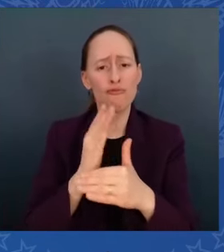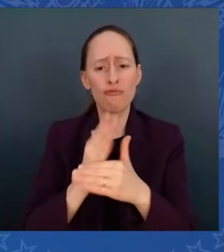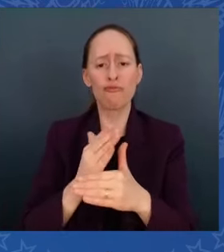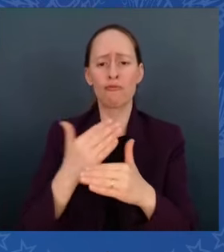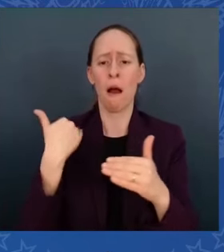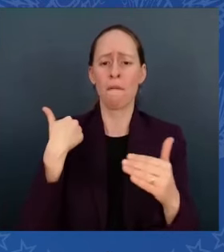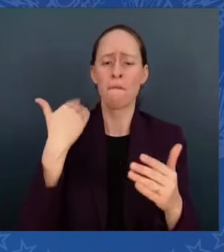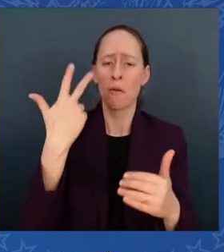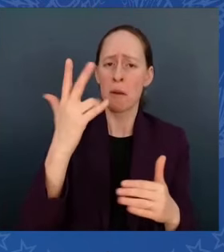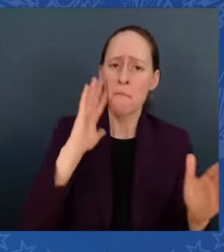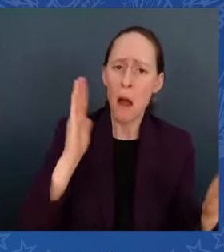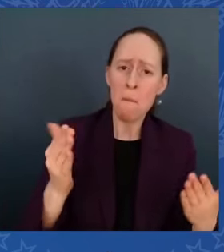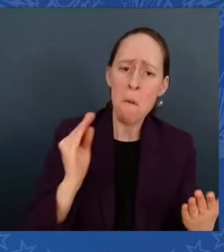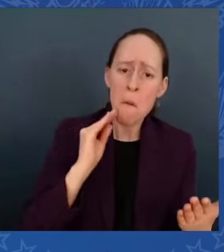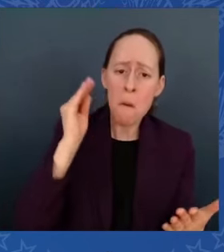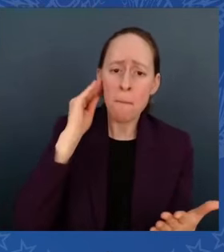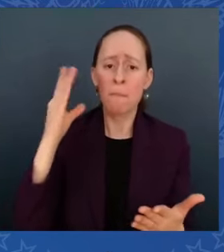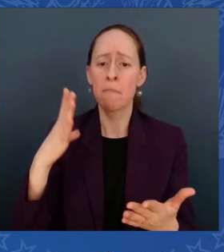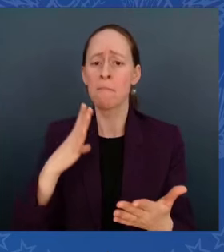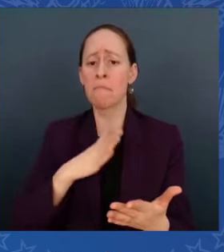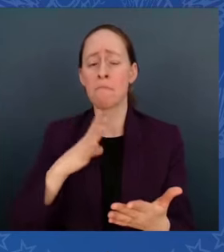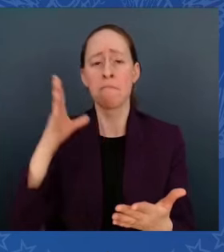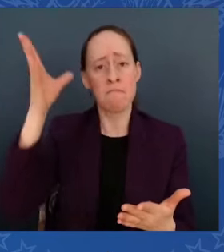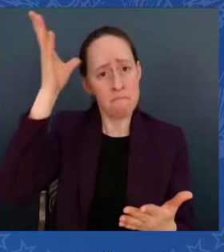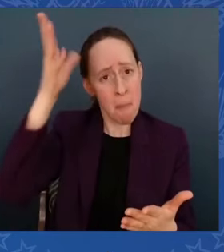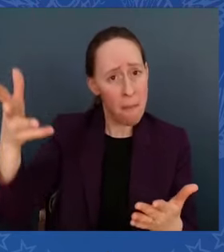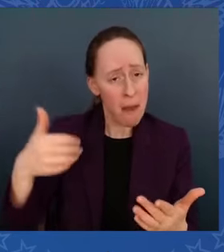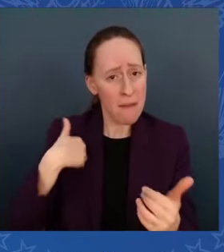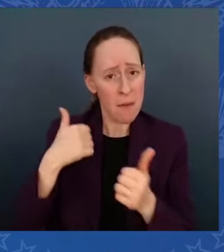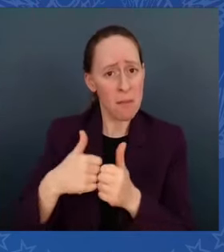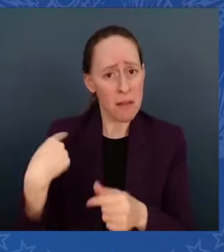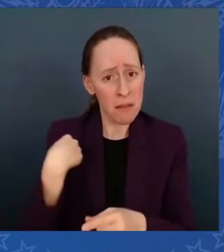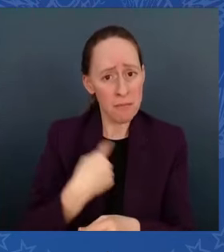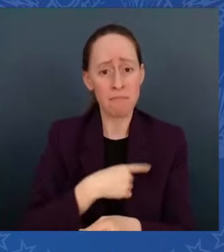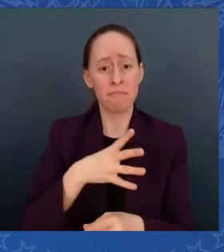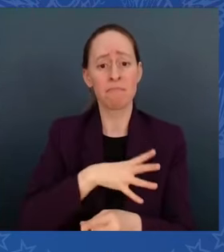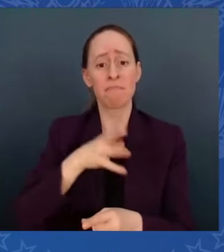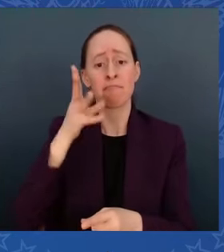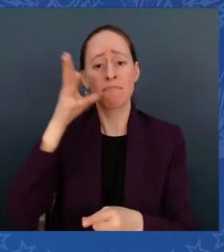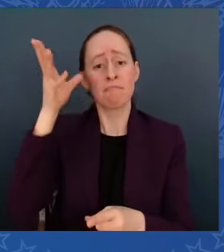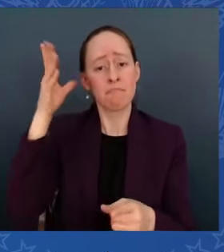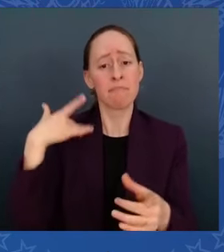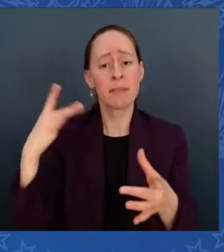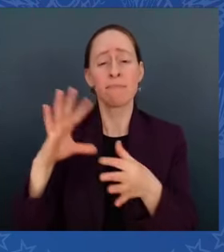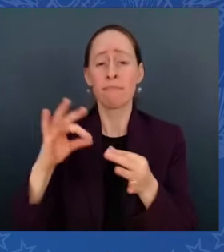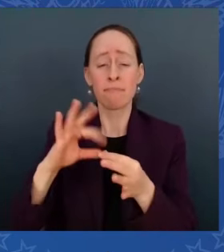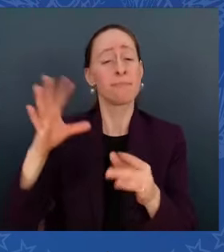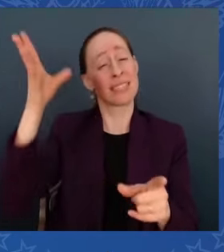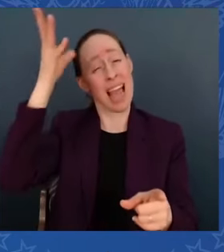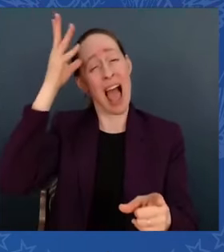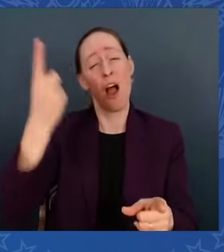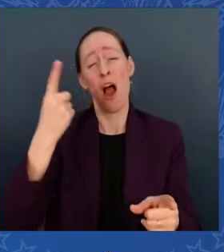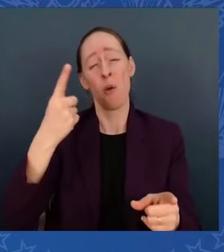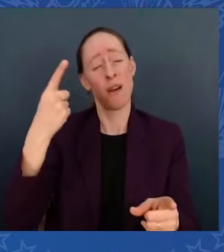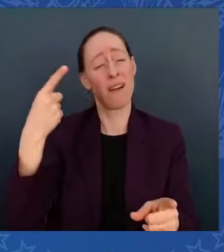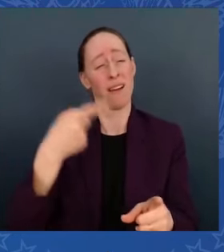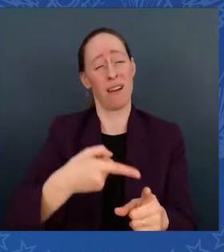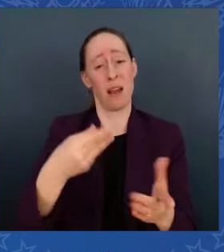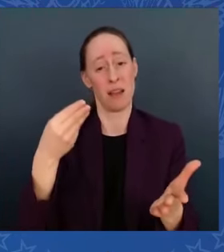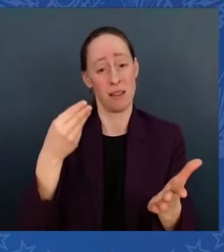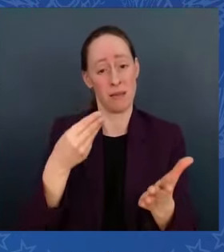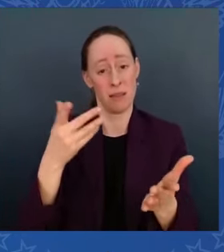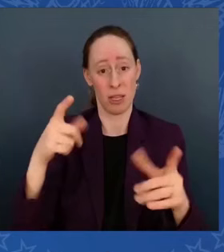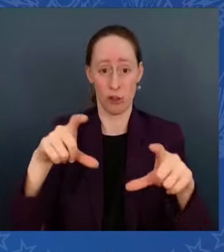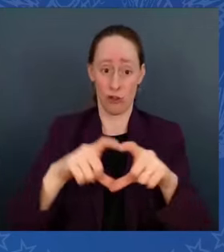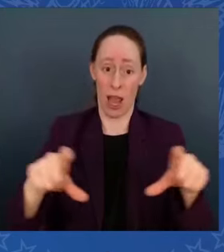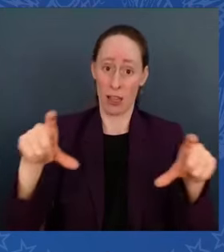dad and mom. My dad used to say, Joey, a job is about a lot more than a paycheck. It's about your dignity. It's about respect. It's about